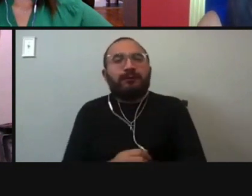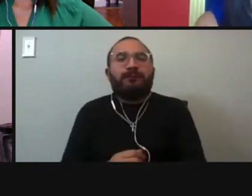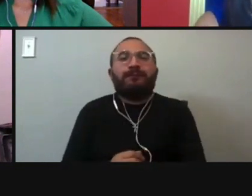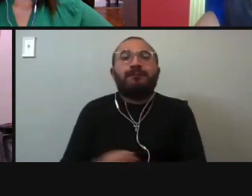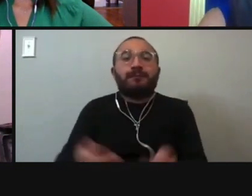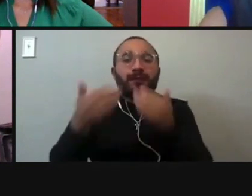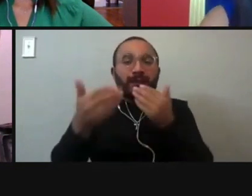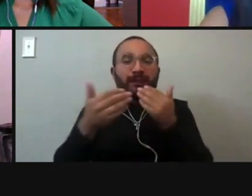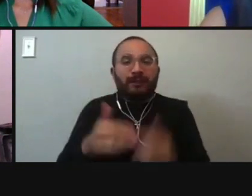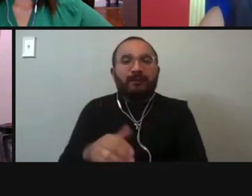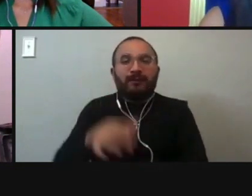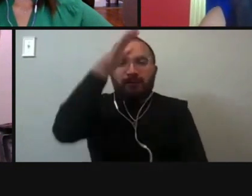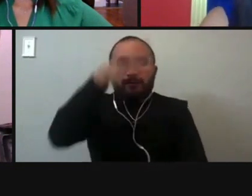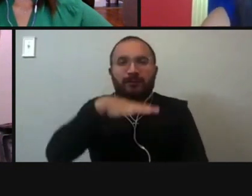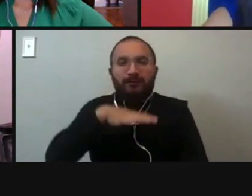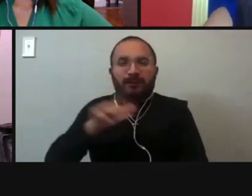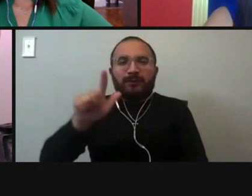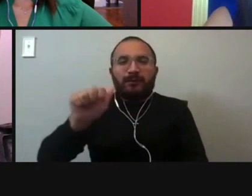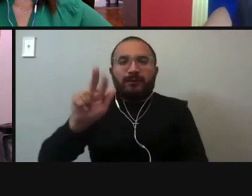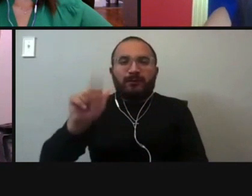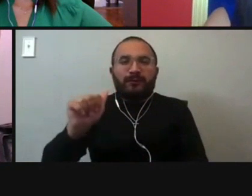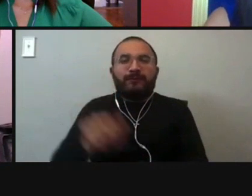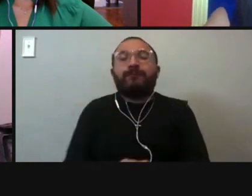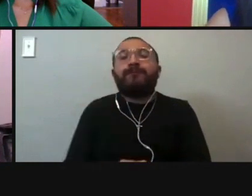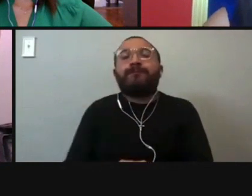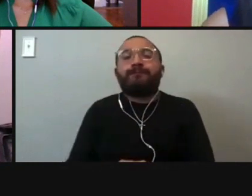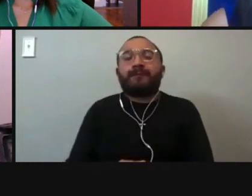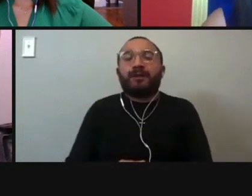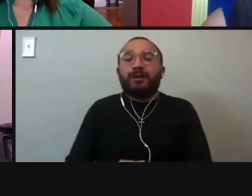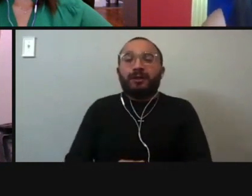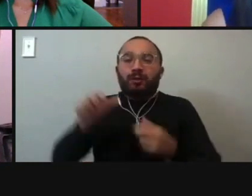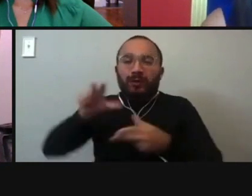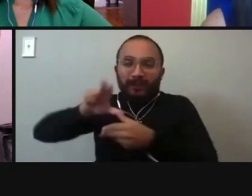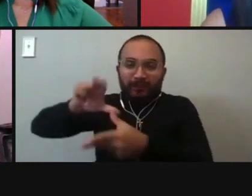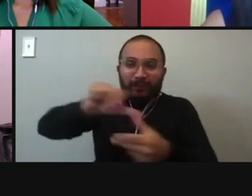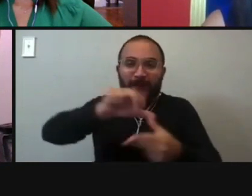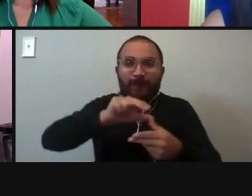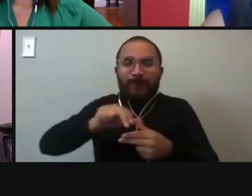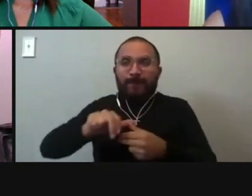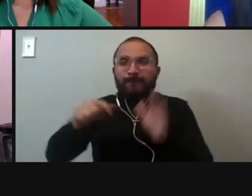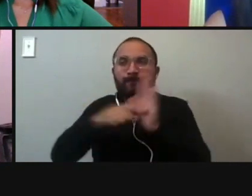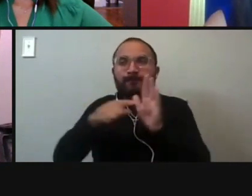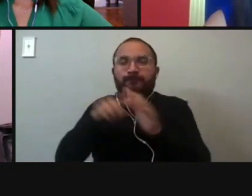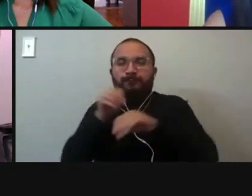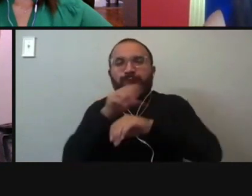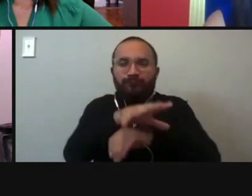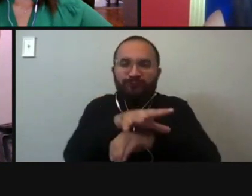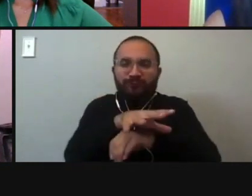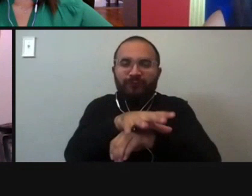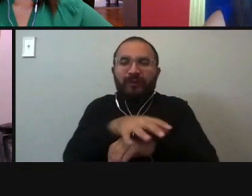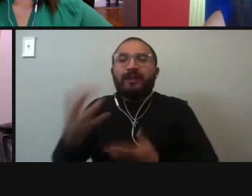Thank you, Mr. Lara. So, um, with the hurricanes affecting the Texas coasts and the fires